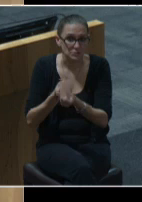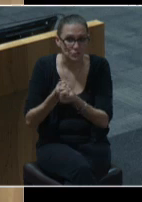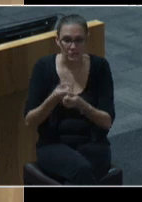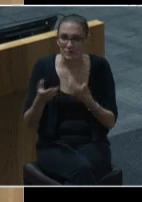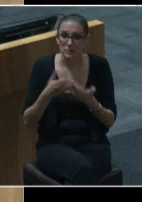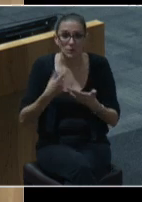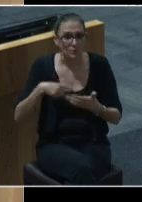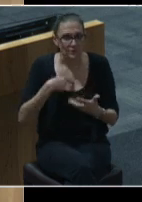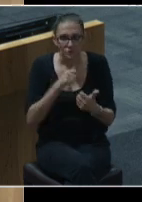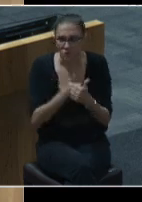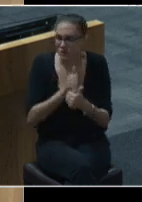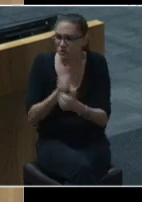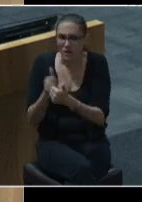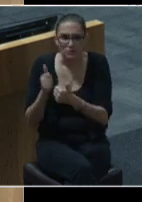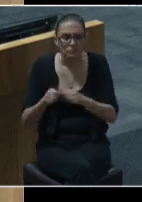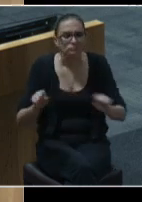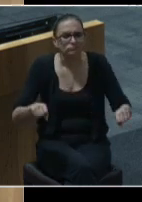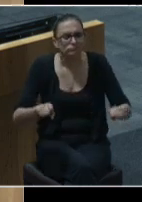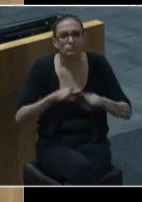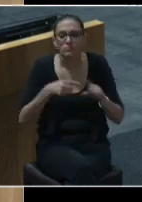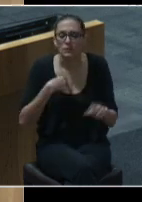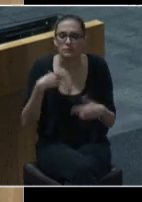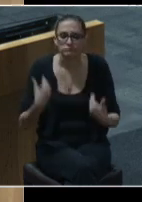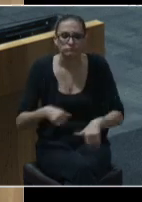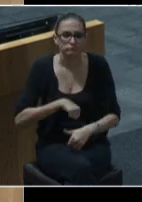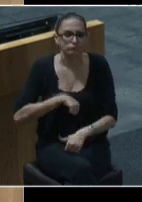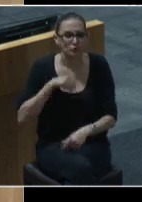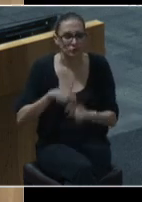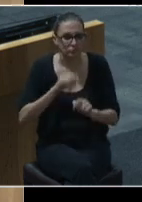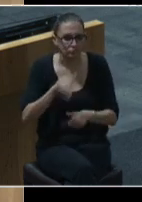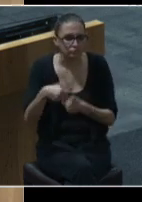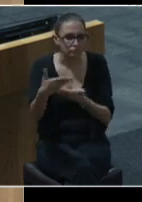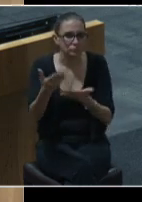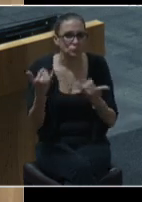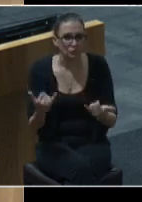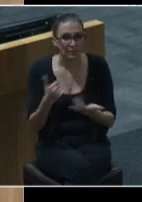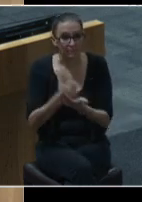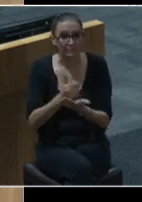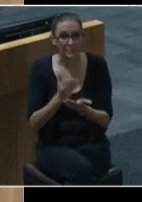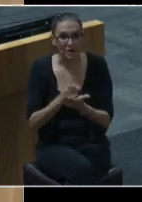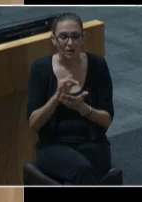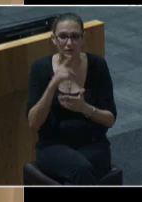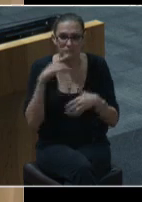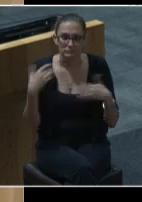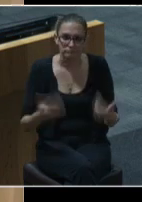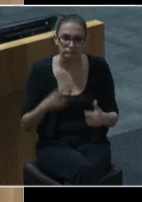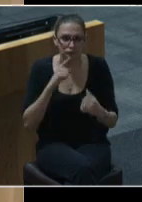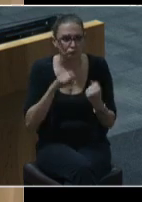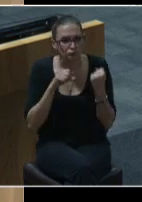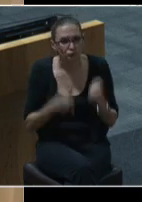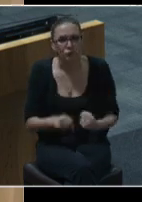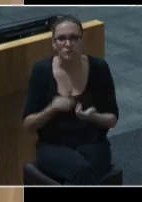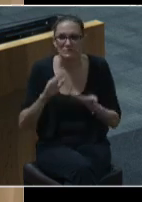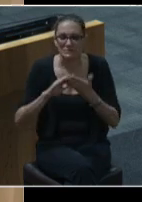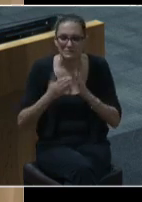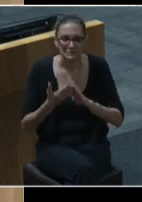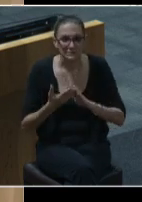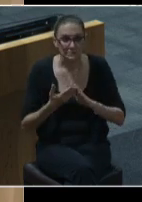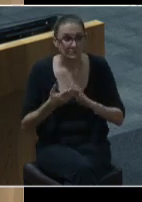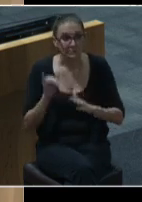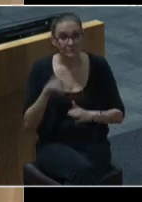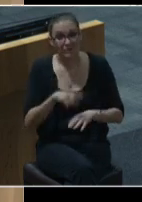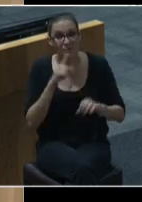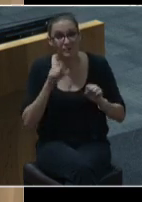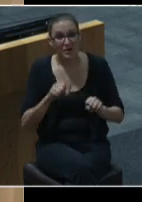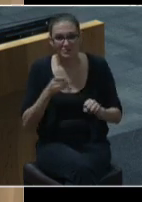challenges, I am proud to present to you today the budget of a remarkably resilient city, a feat possible because of